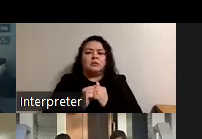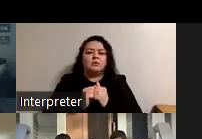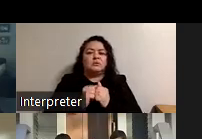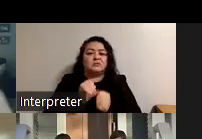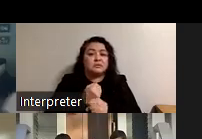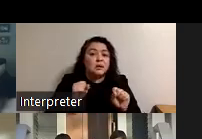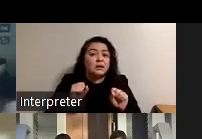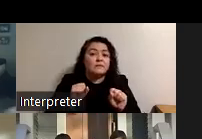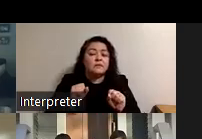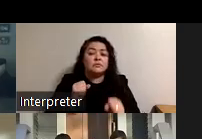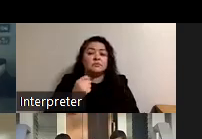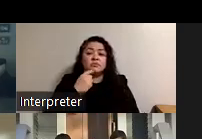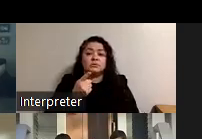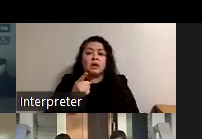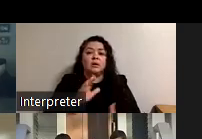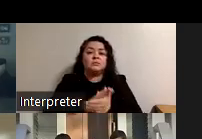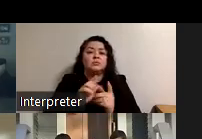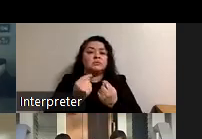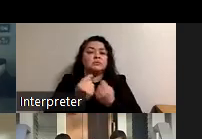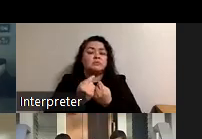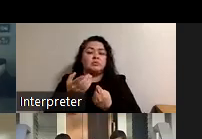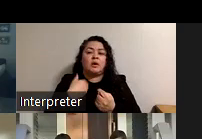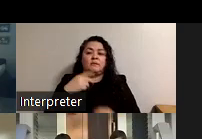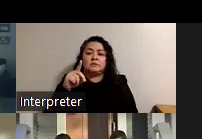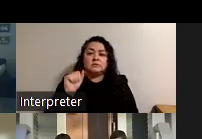safe to tell a school team you have a disability